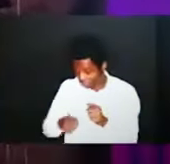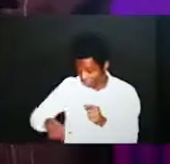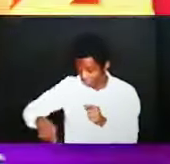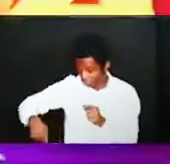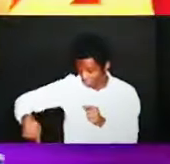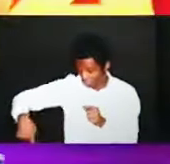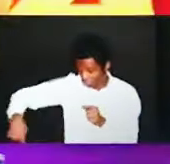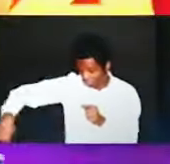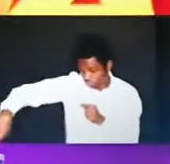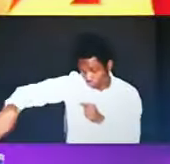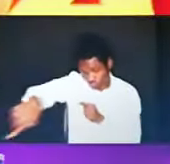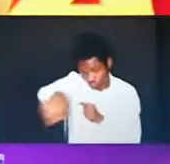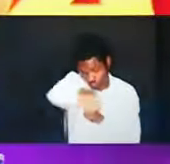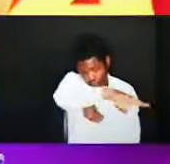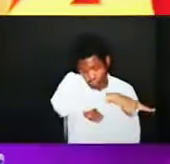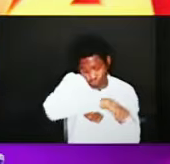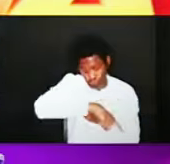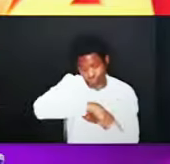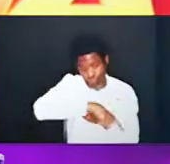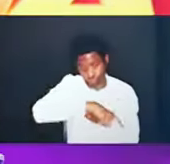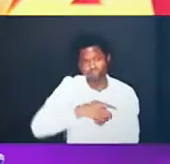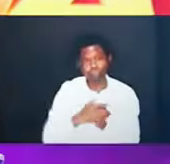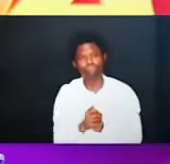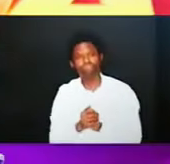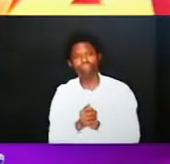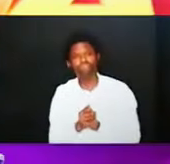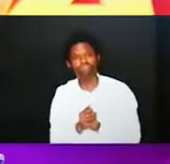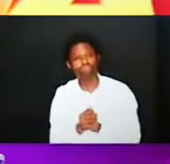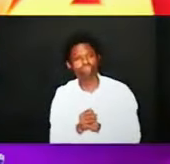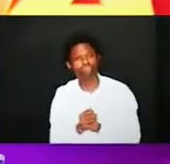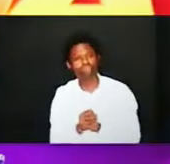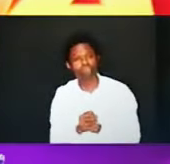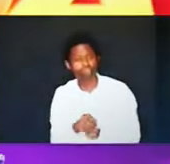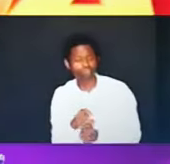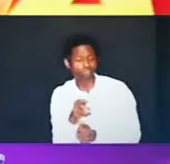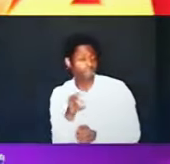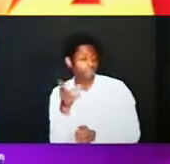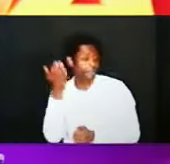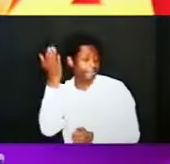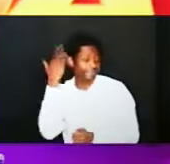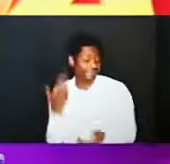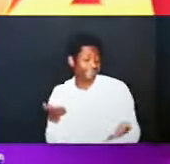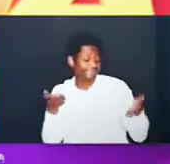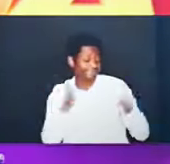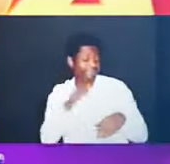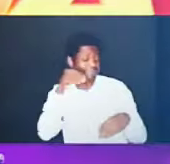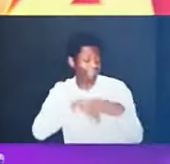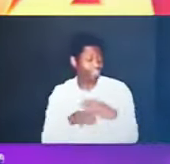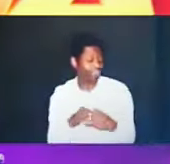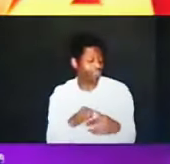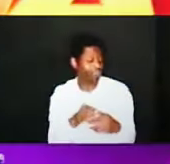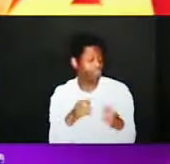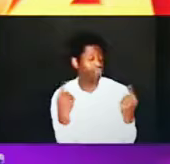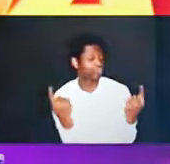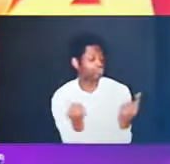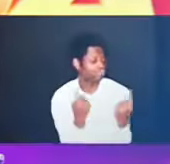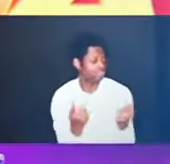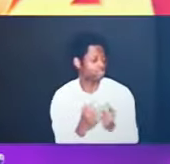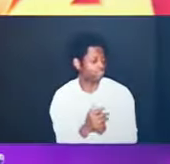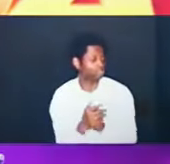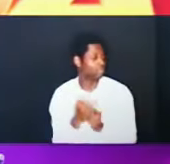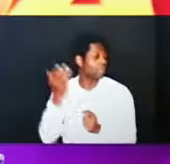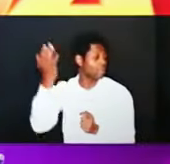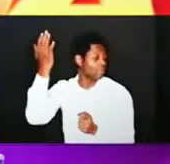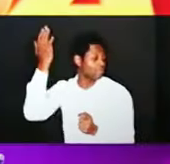you were dead in your transgressions and sins in which you used to live when you